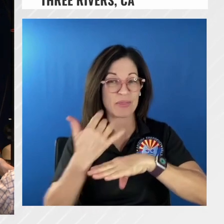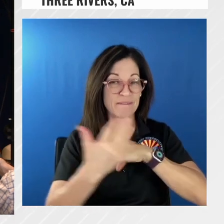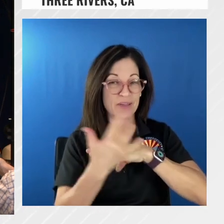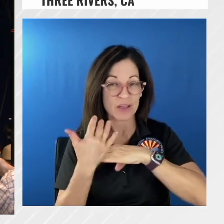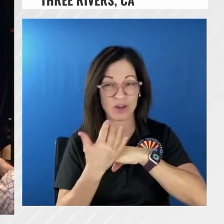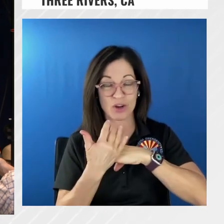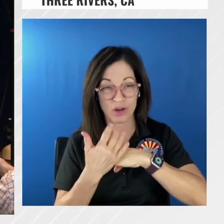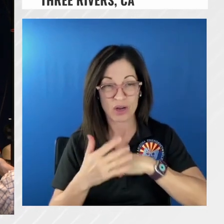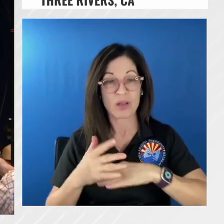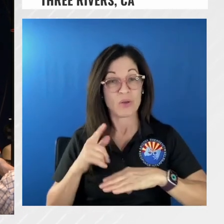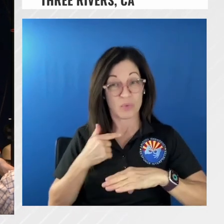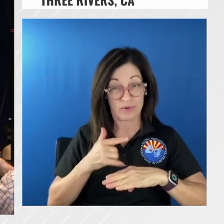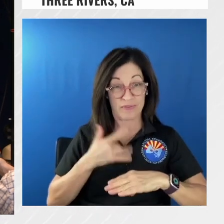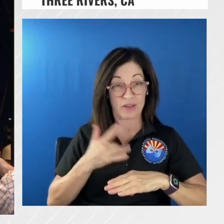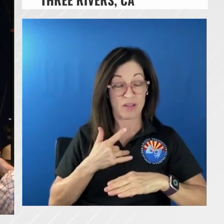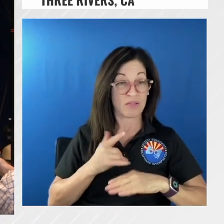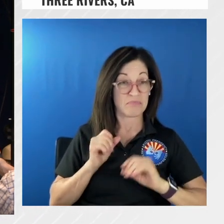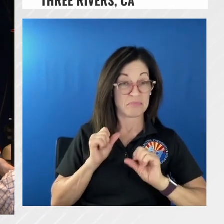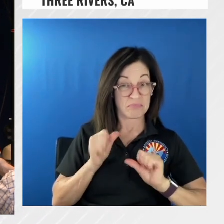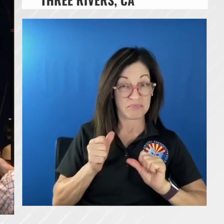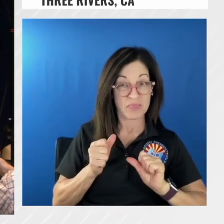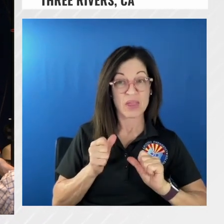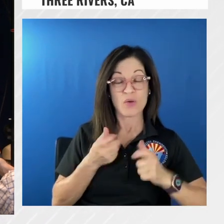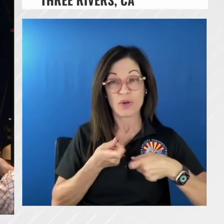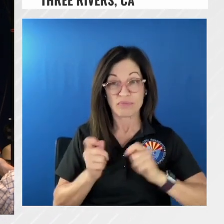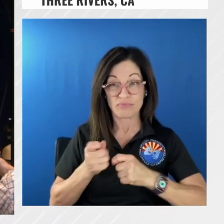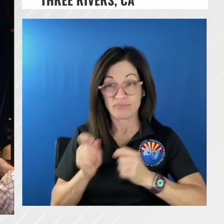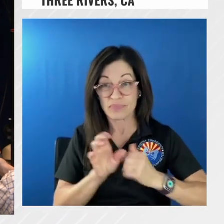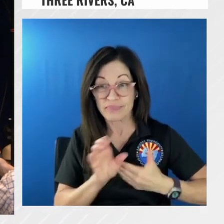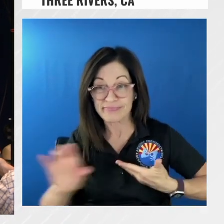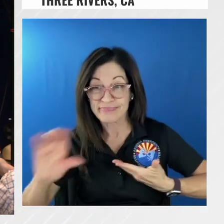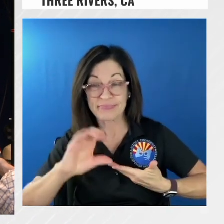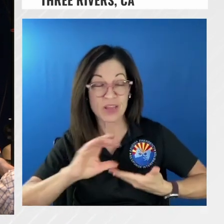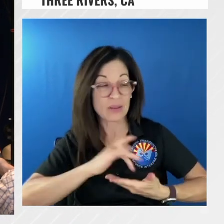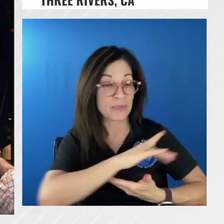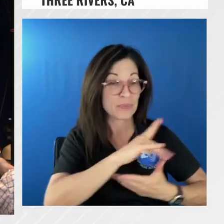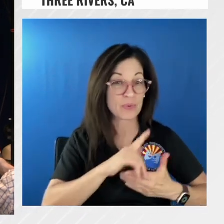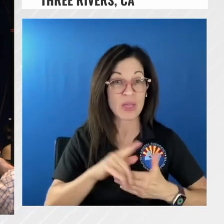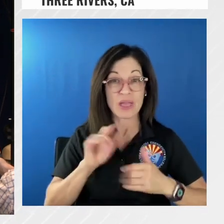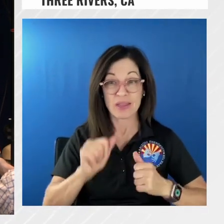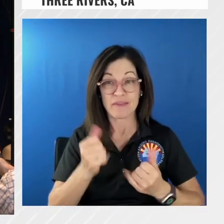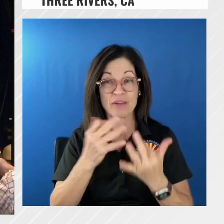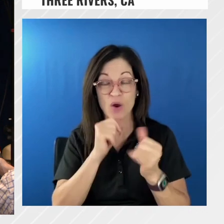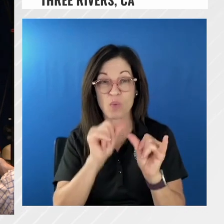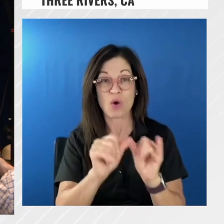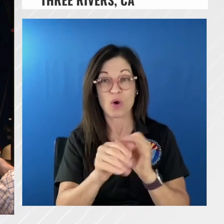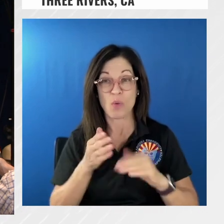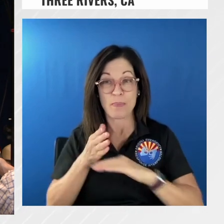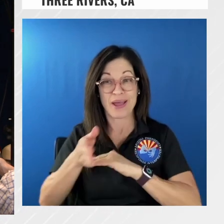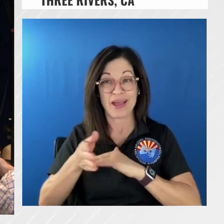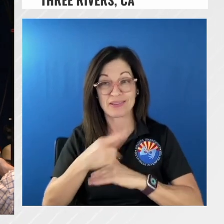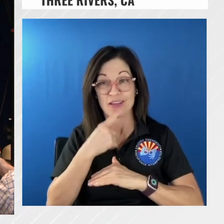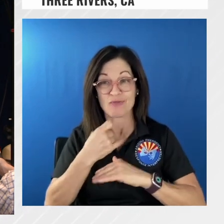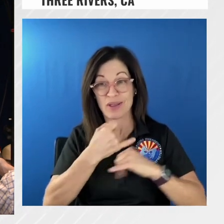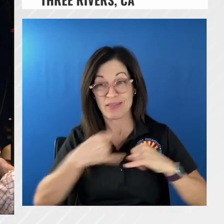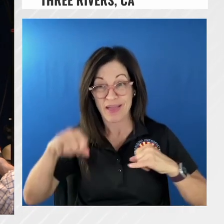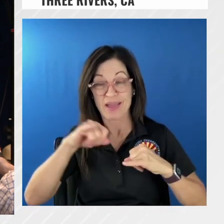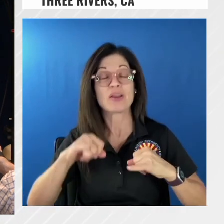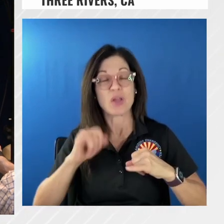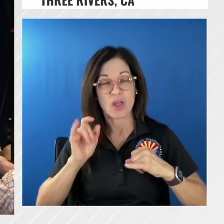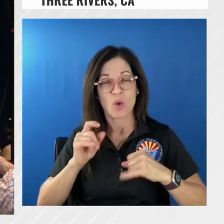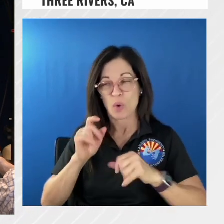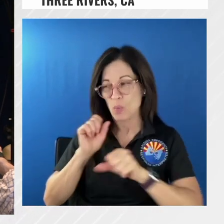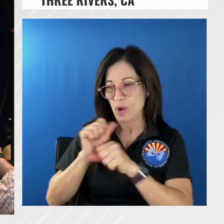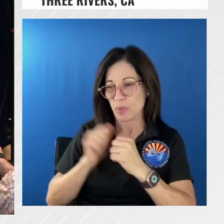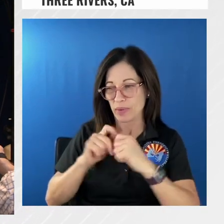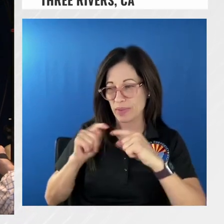feel comfortable the fire is going to hold to a certain point where we're going to hold it on there we'll work we'll work with our team to make sure that we call that contained so